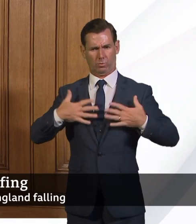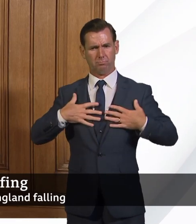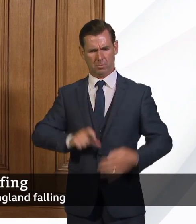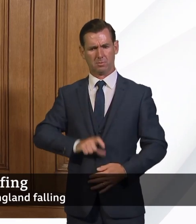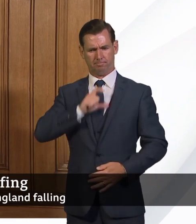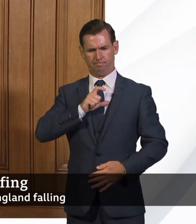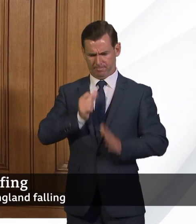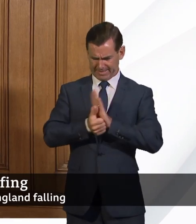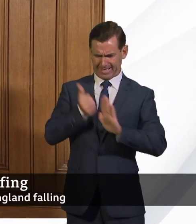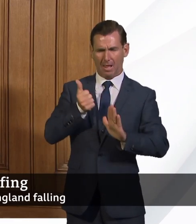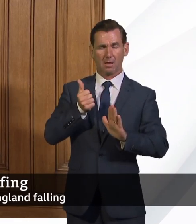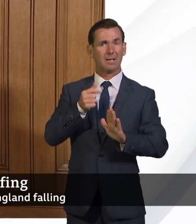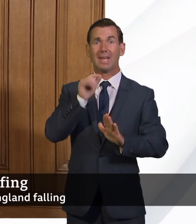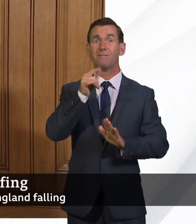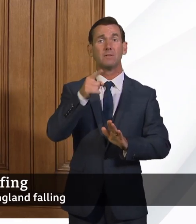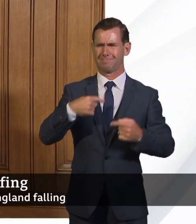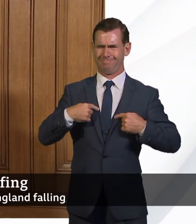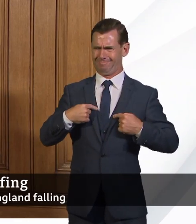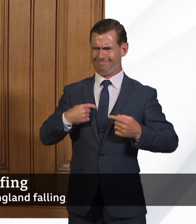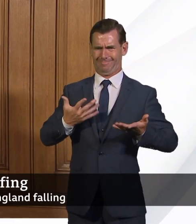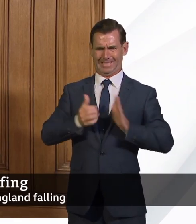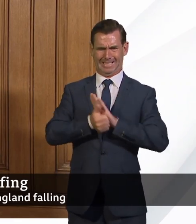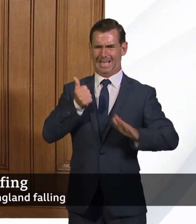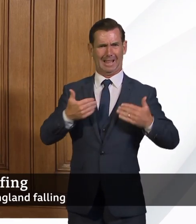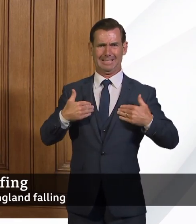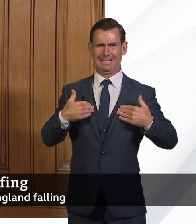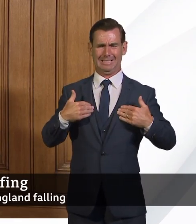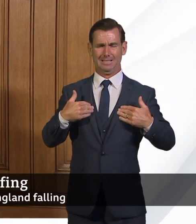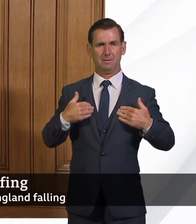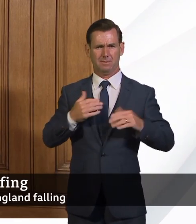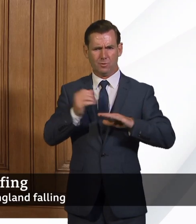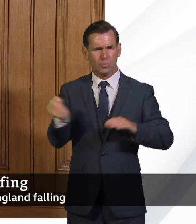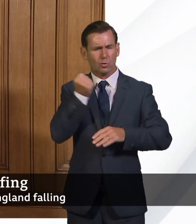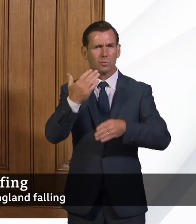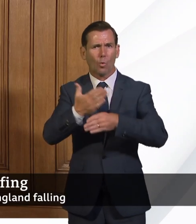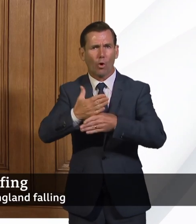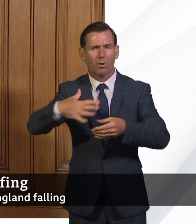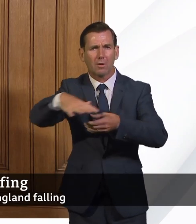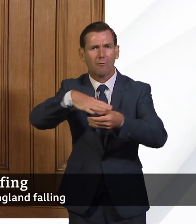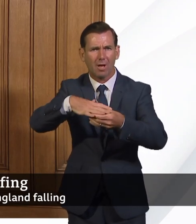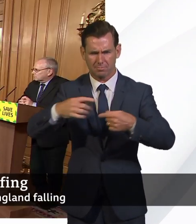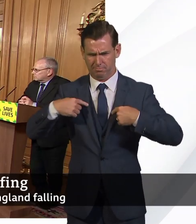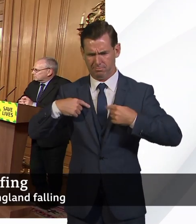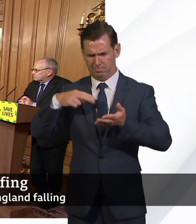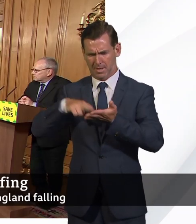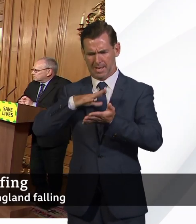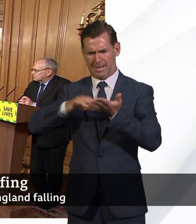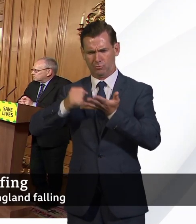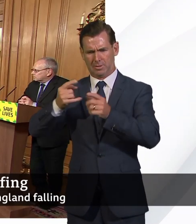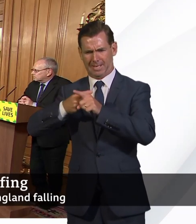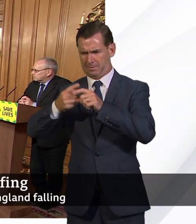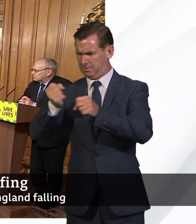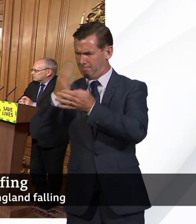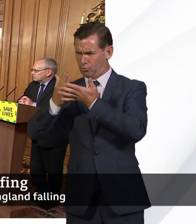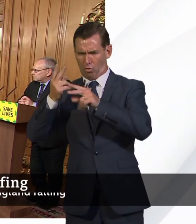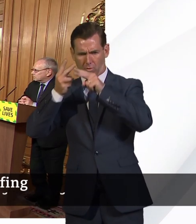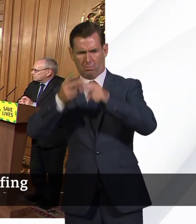organisations, of course, with others such as Health Education England are there to make sure that that does happen. Stephen, thank you